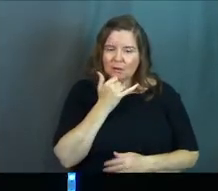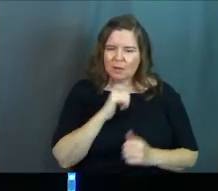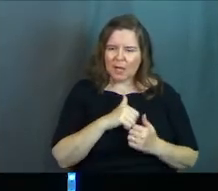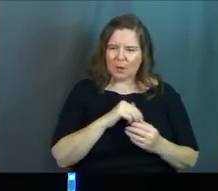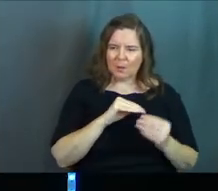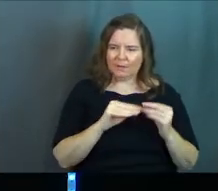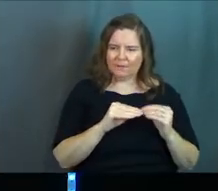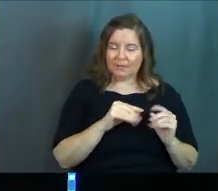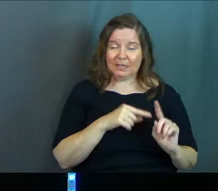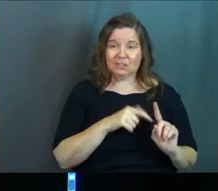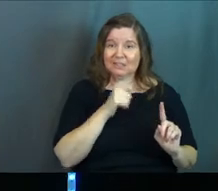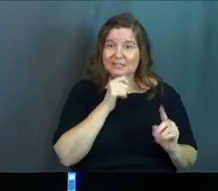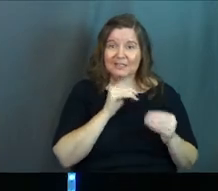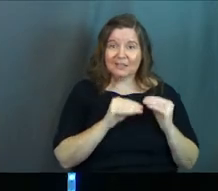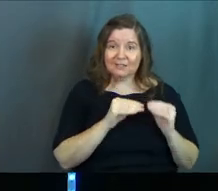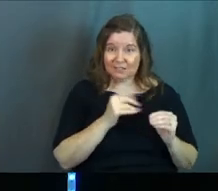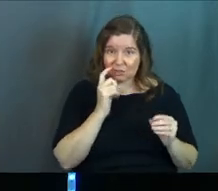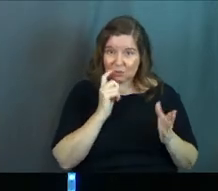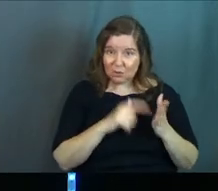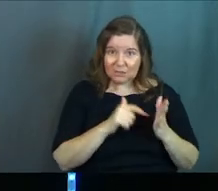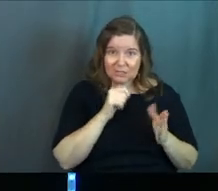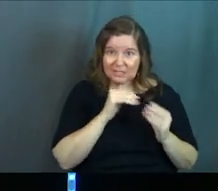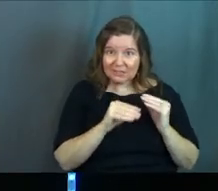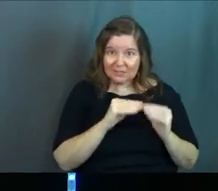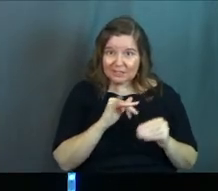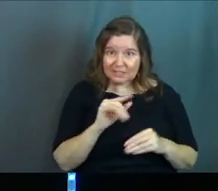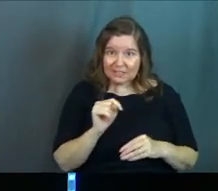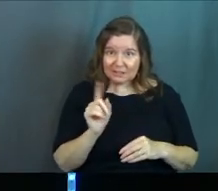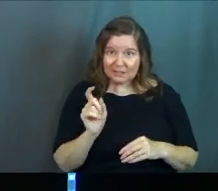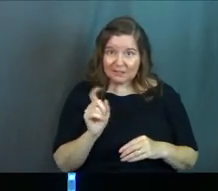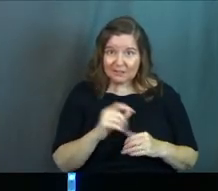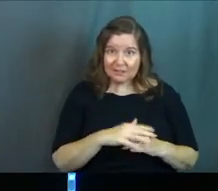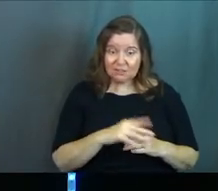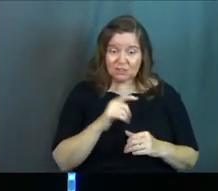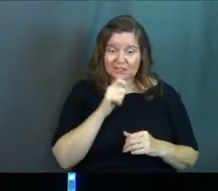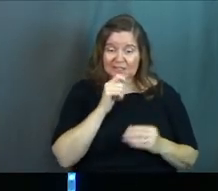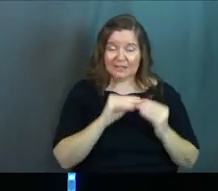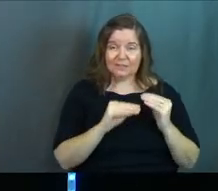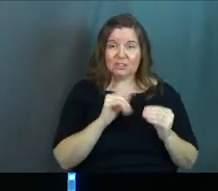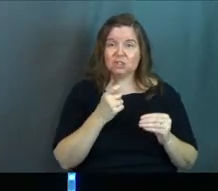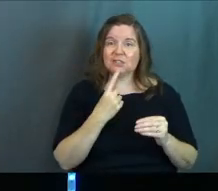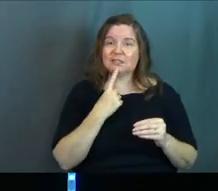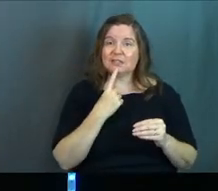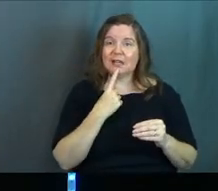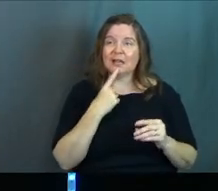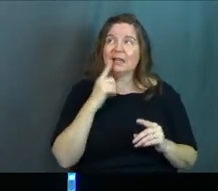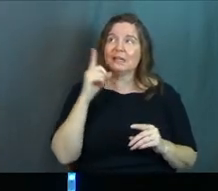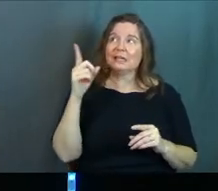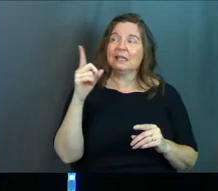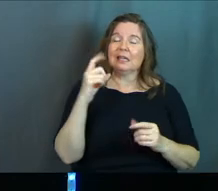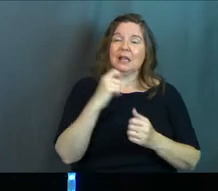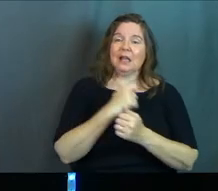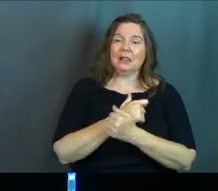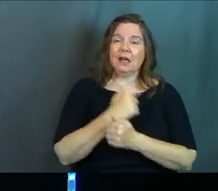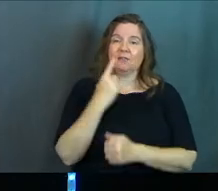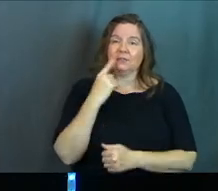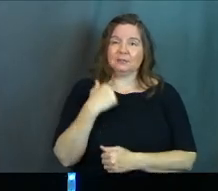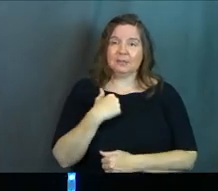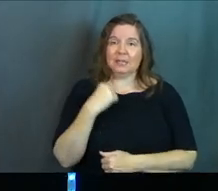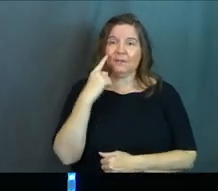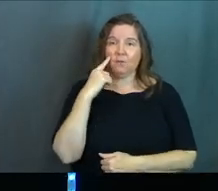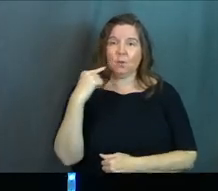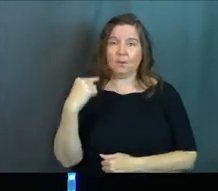how do I fix it? She didn't fix it. Did you notice she didn't fix it? She didn't fix it. She said, he just loves me for me.